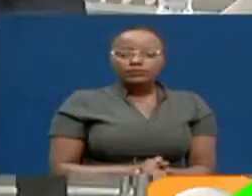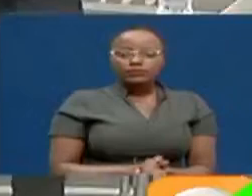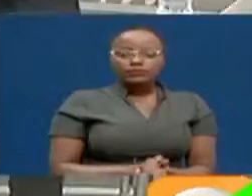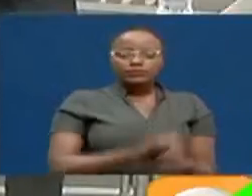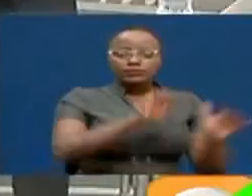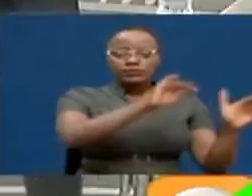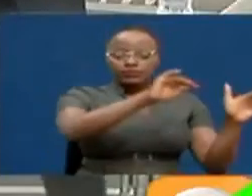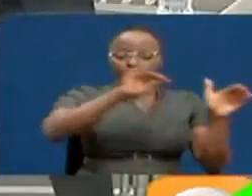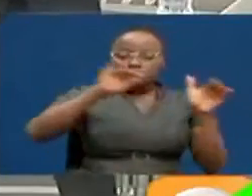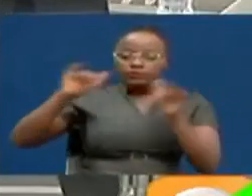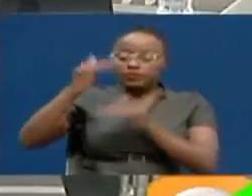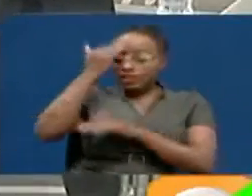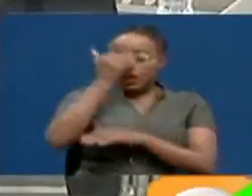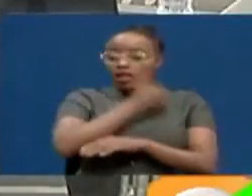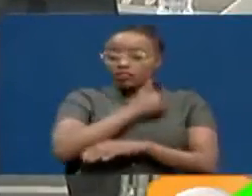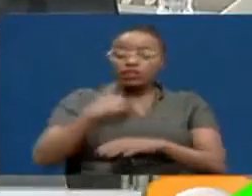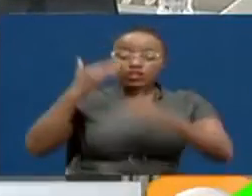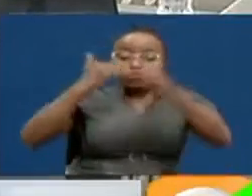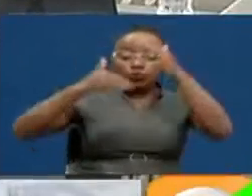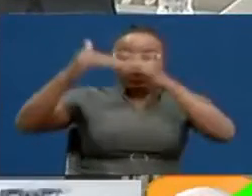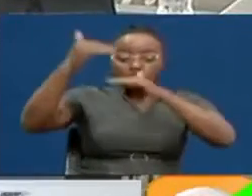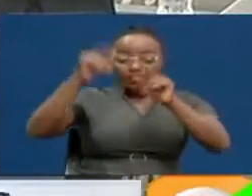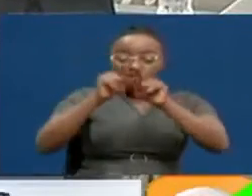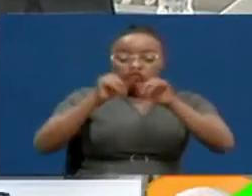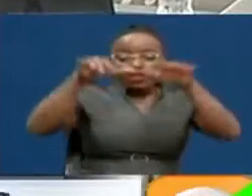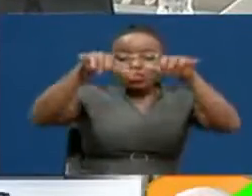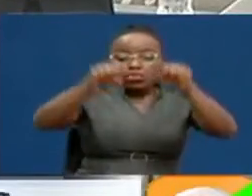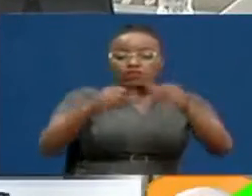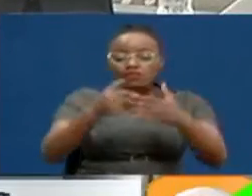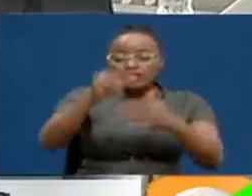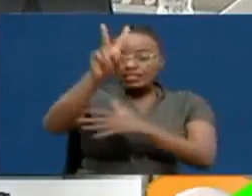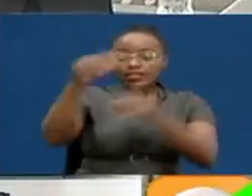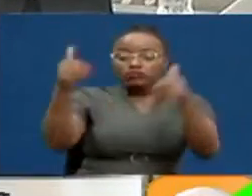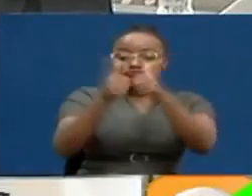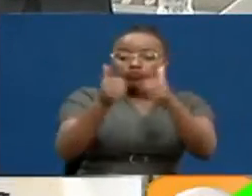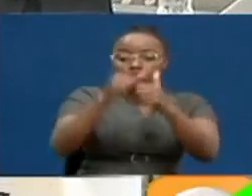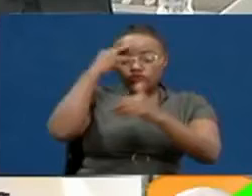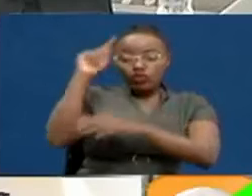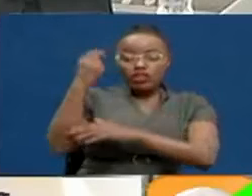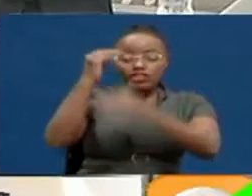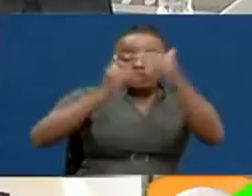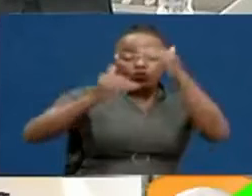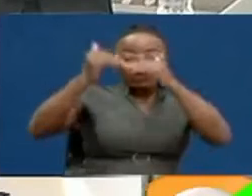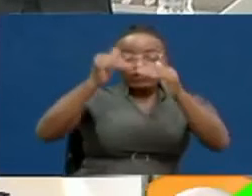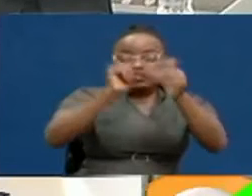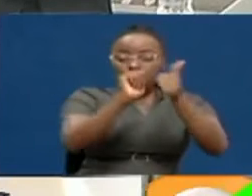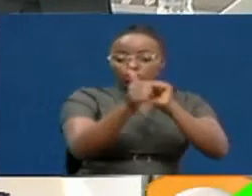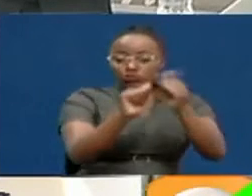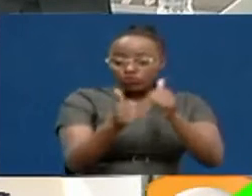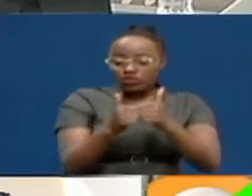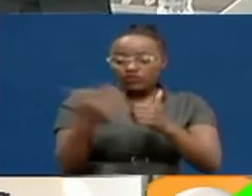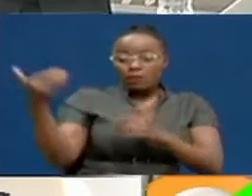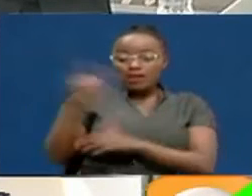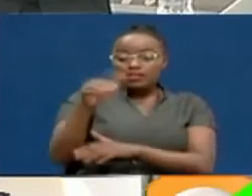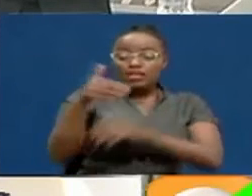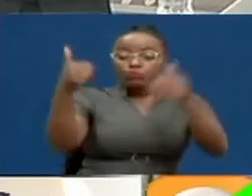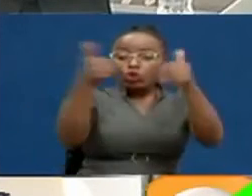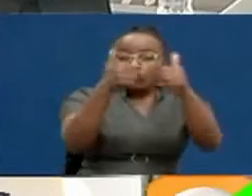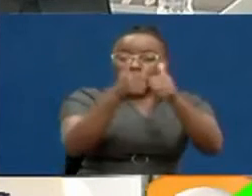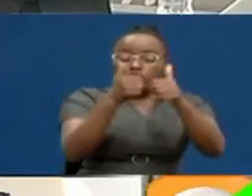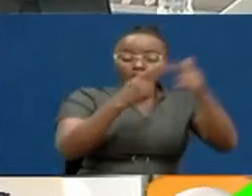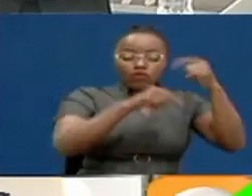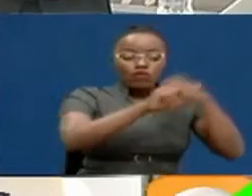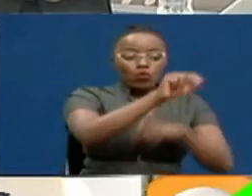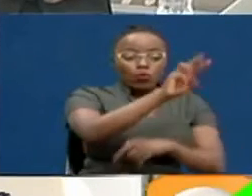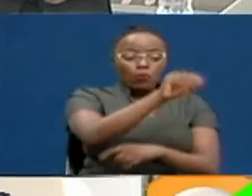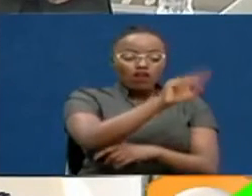At the same time, Catholic University of East Africa dominated the second leg of the Kenya University Sports Association basketball games, hammering